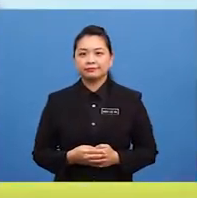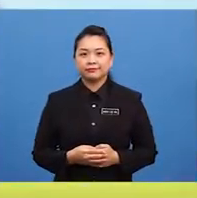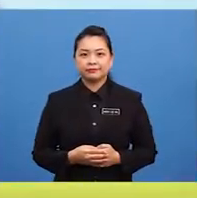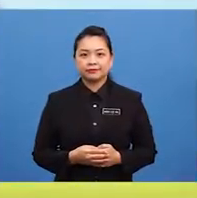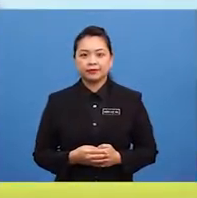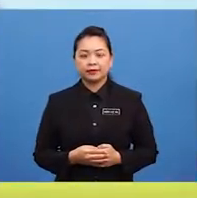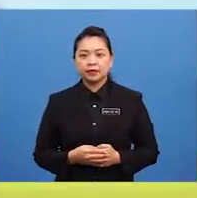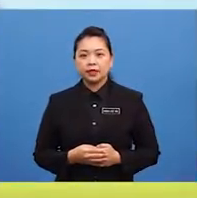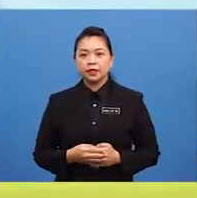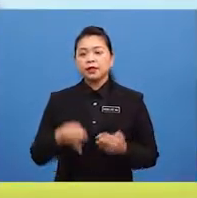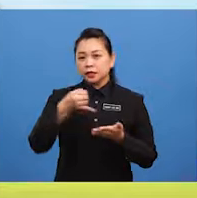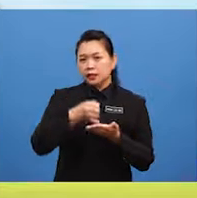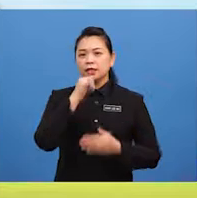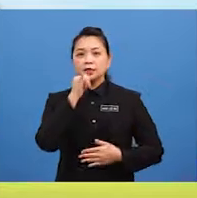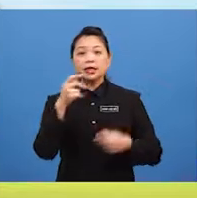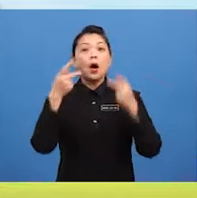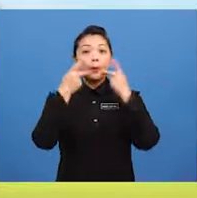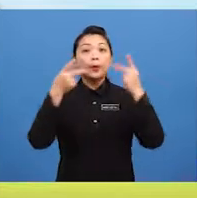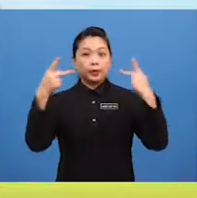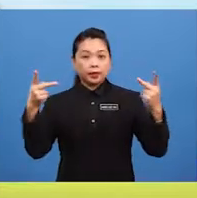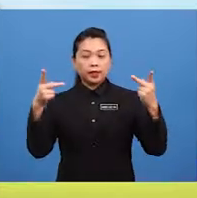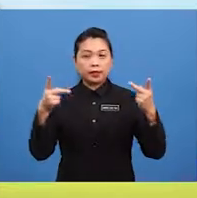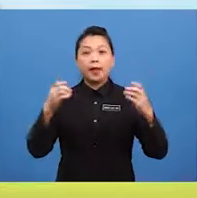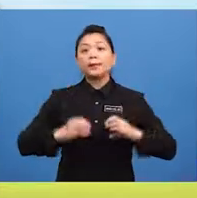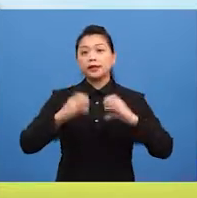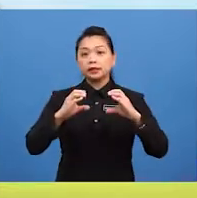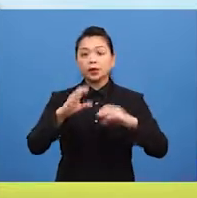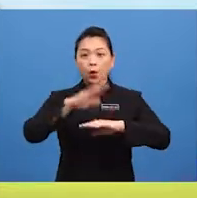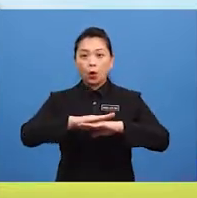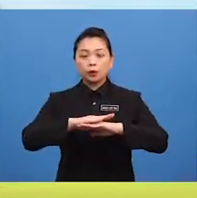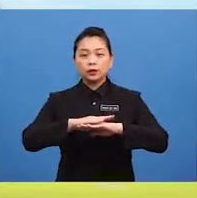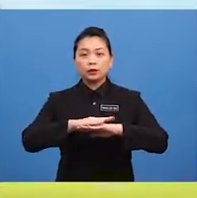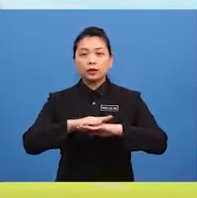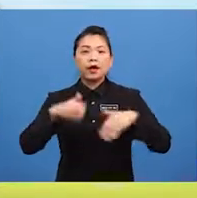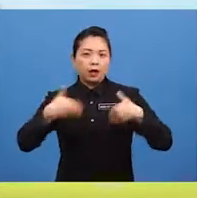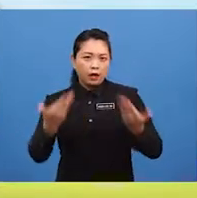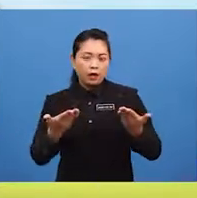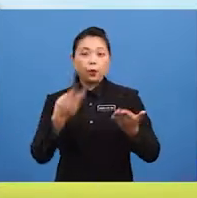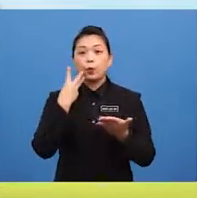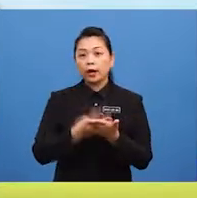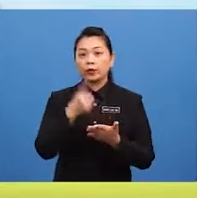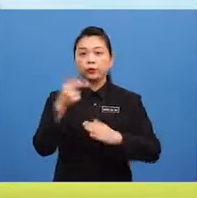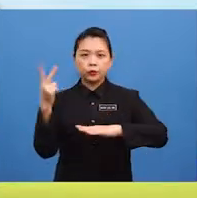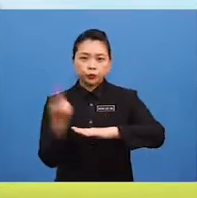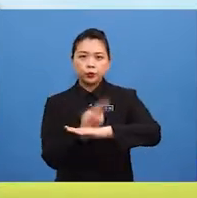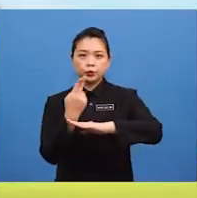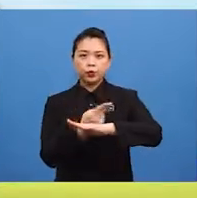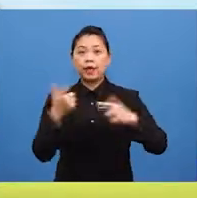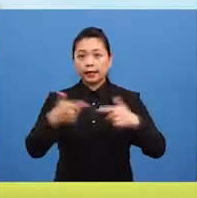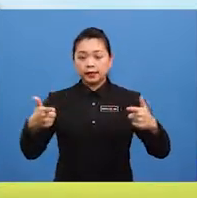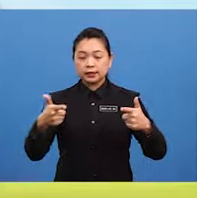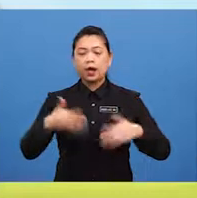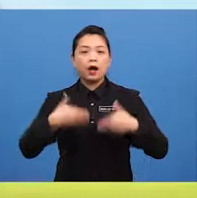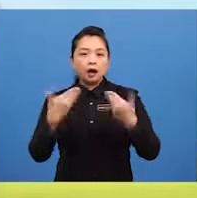It is a popular method to test on how well you can use the language and how wide